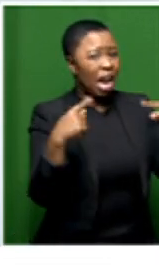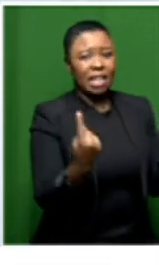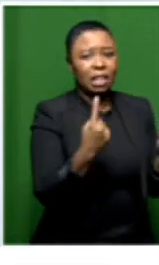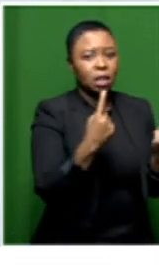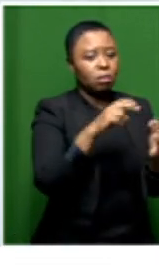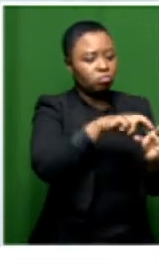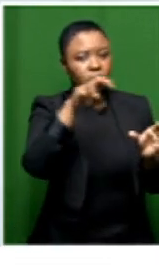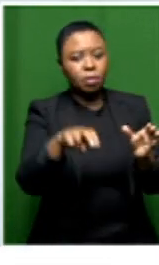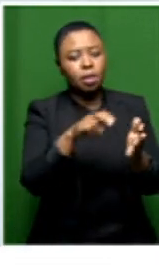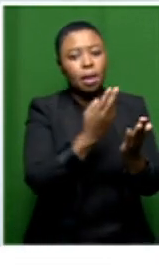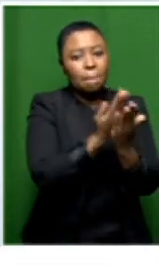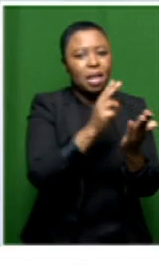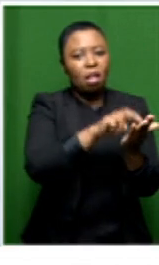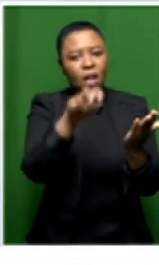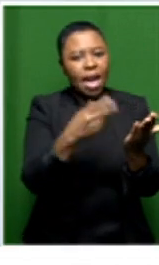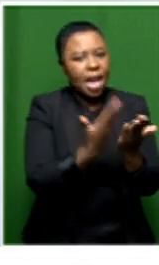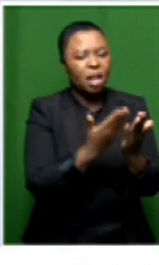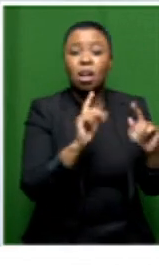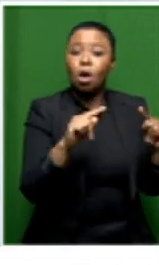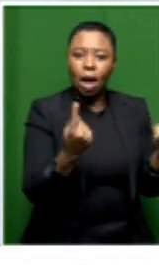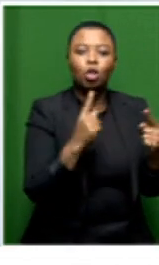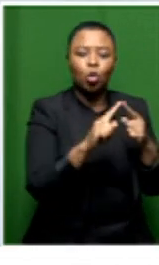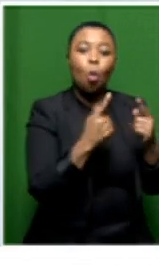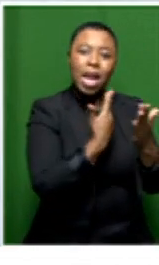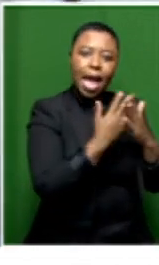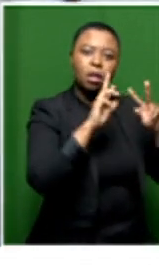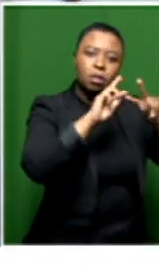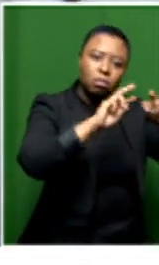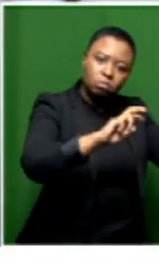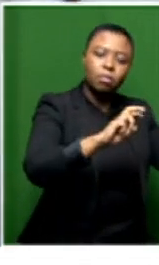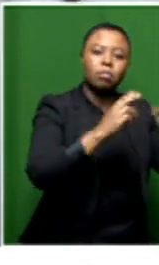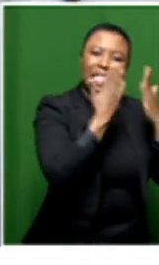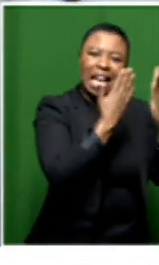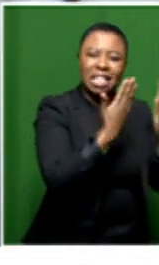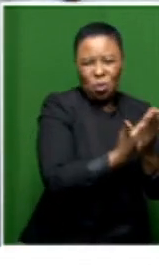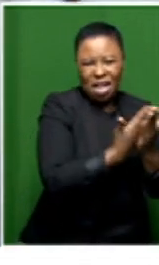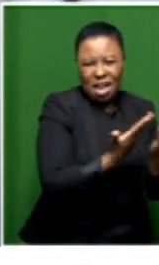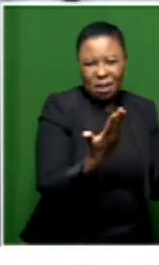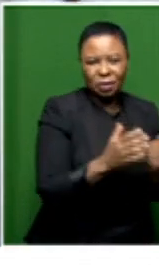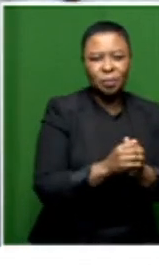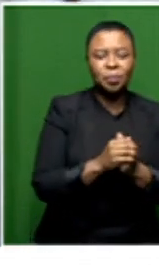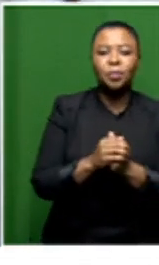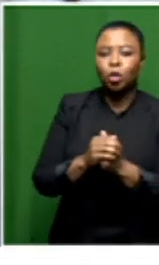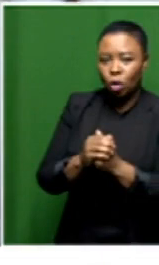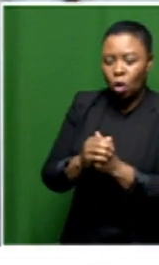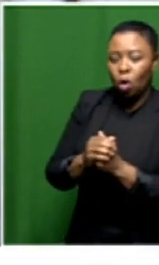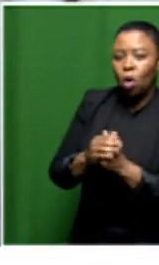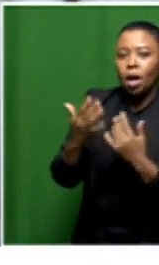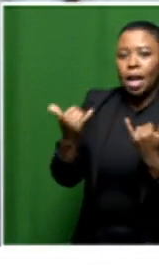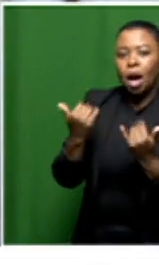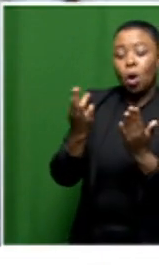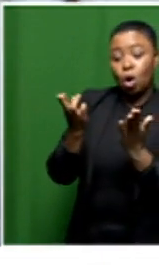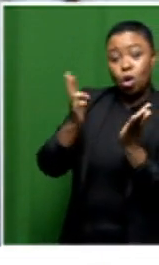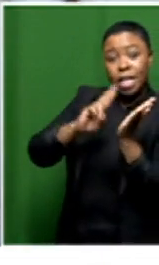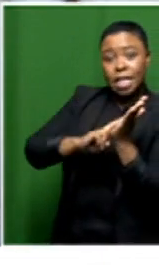that's a case to there's a case to be made for that and and just finally uh professor pretorius the registry of